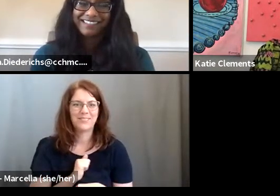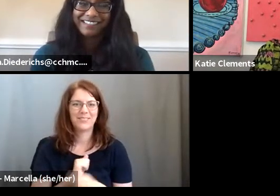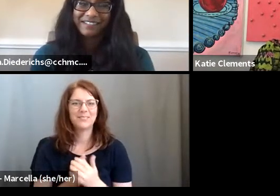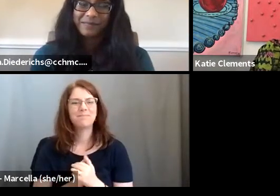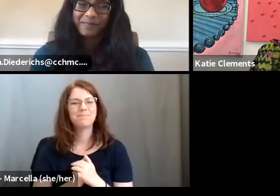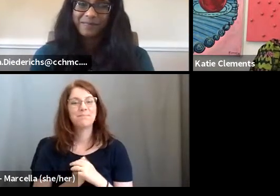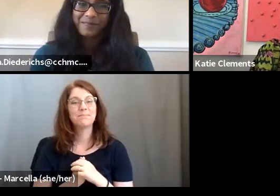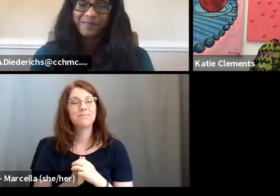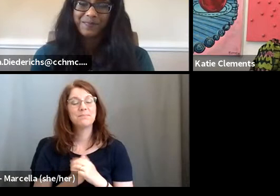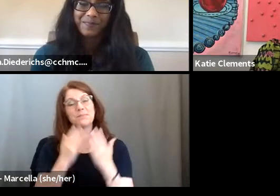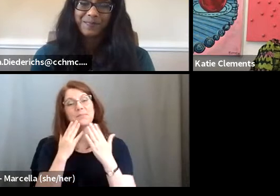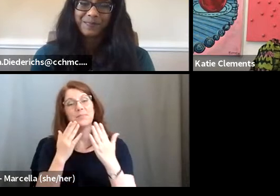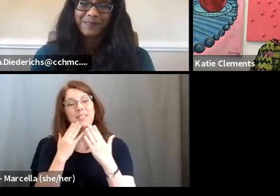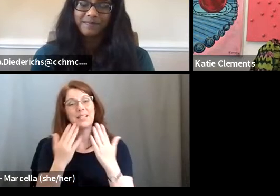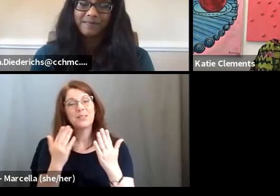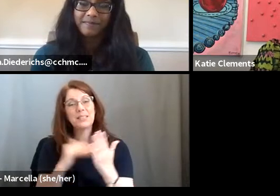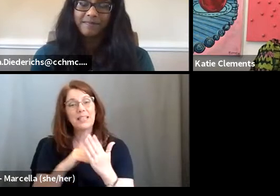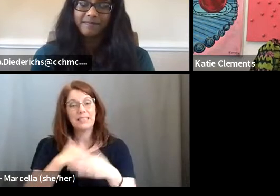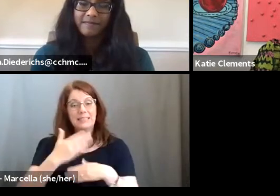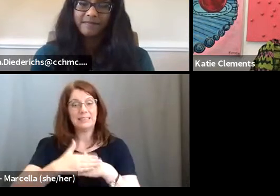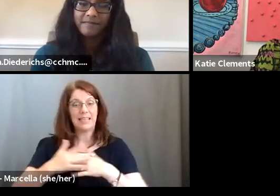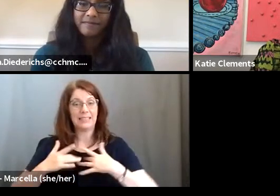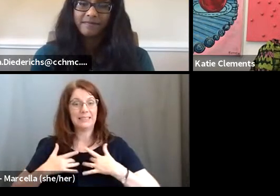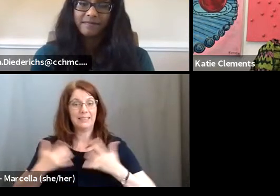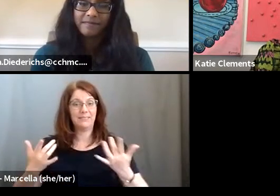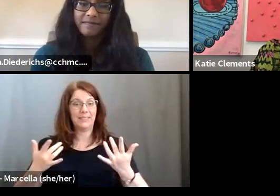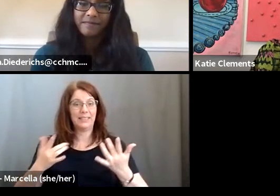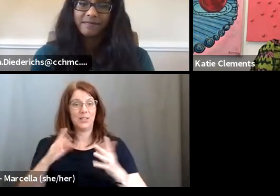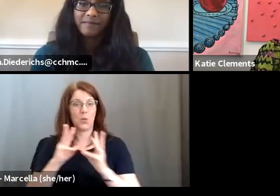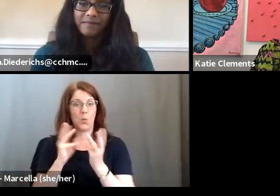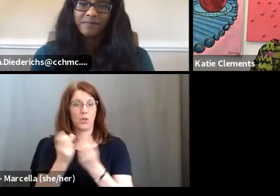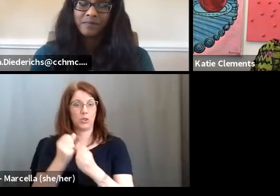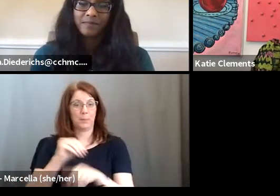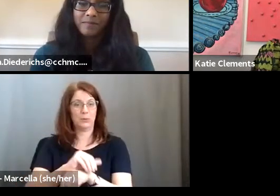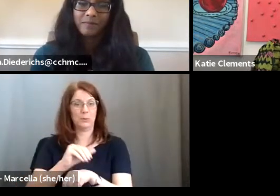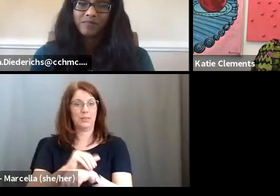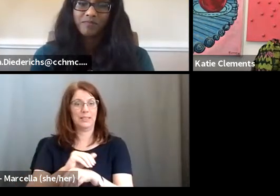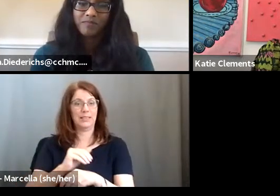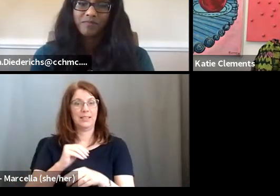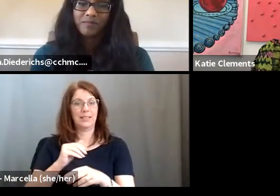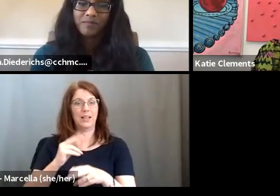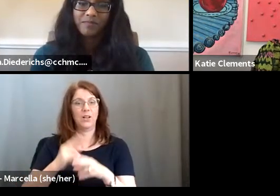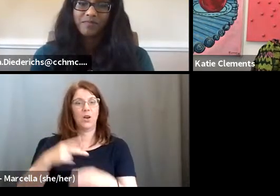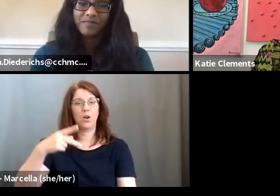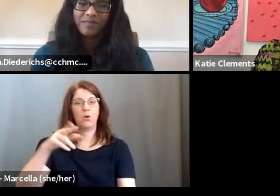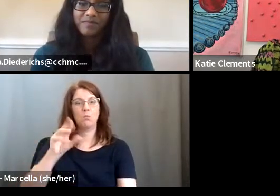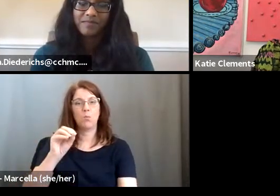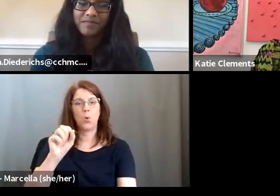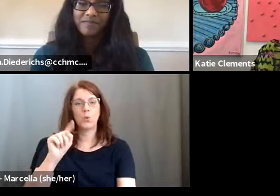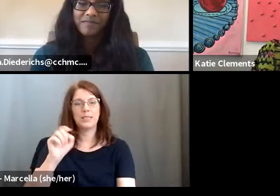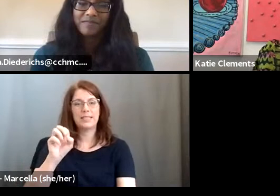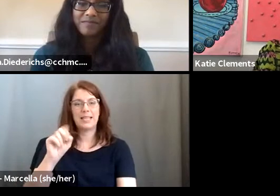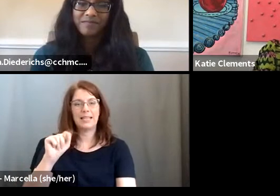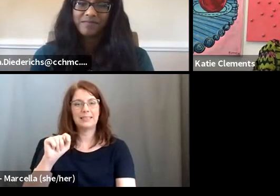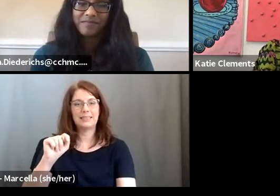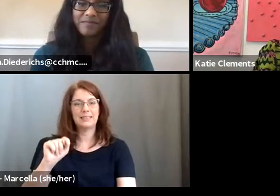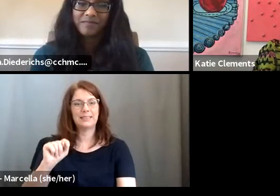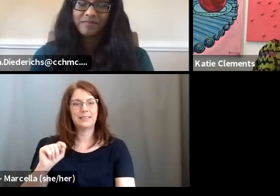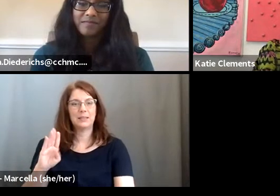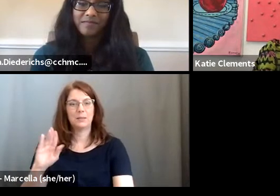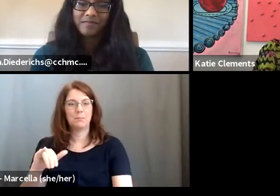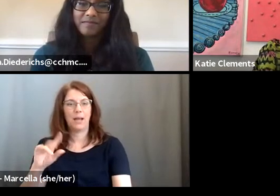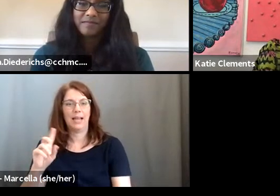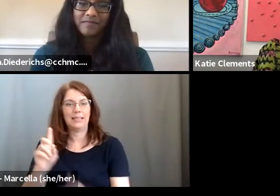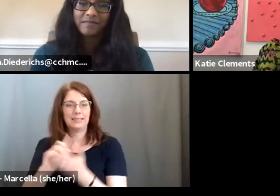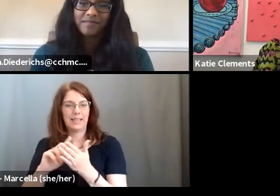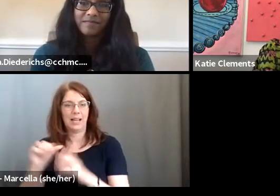Um, so thank you again. Our next event, um, is a workshop tonight. It's called protest by design, focusing on protest design and